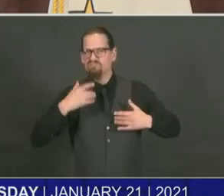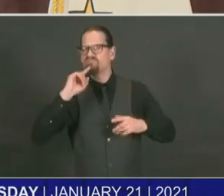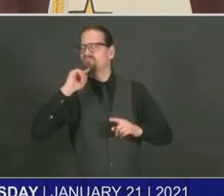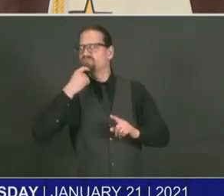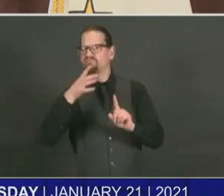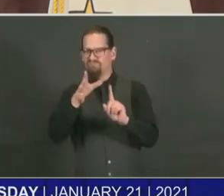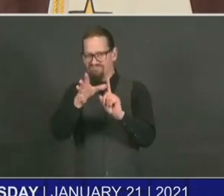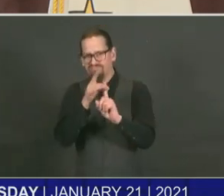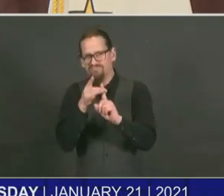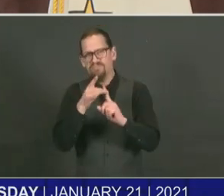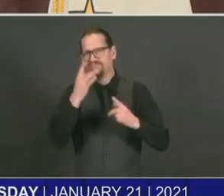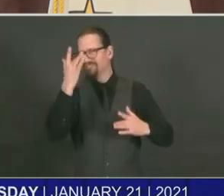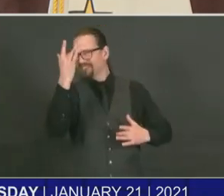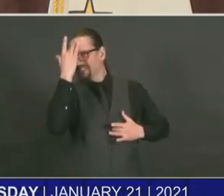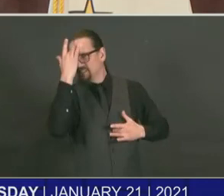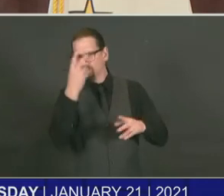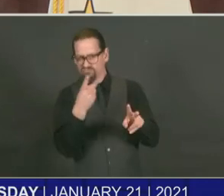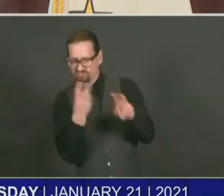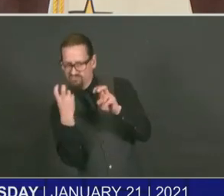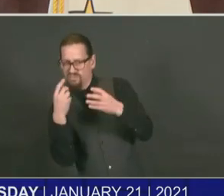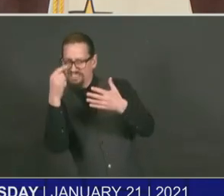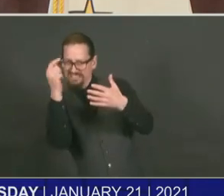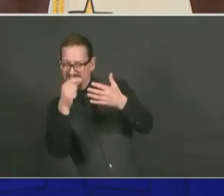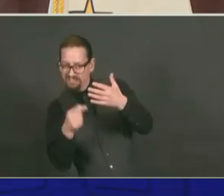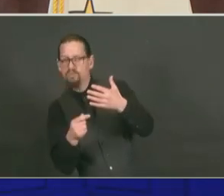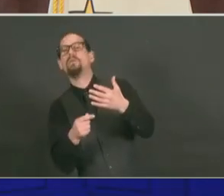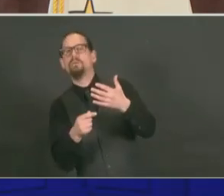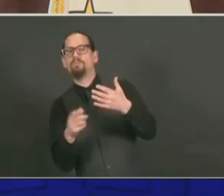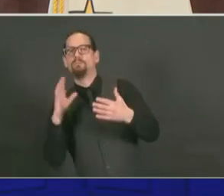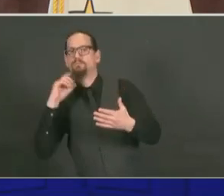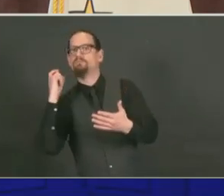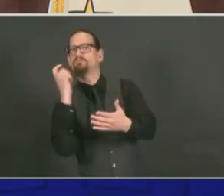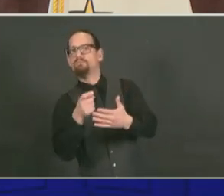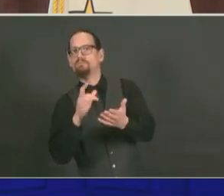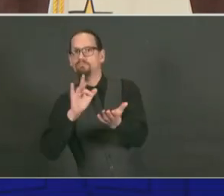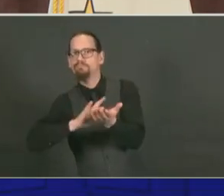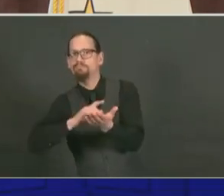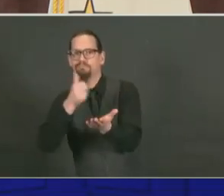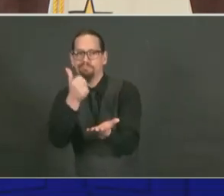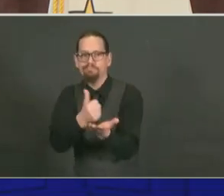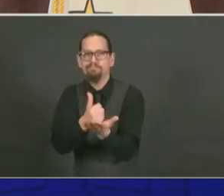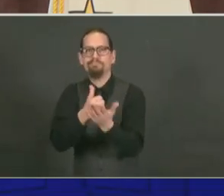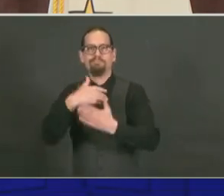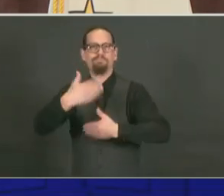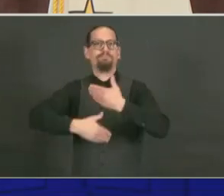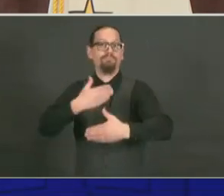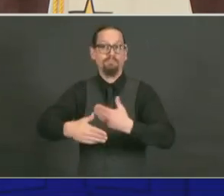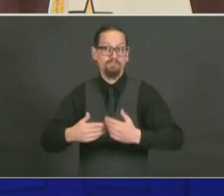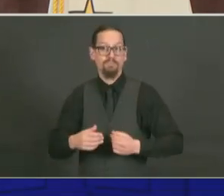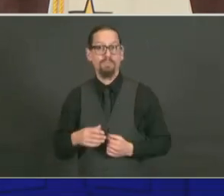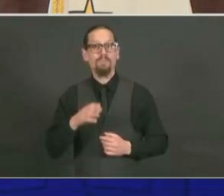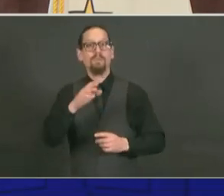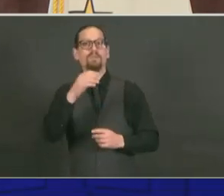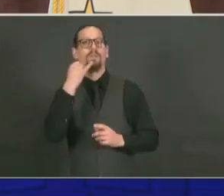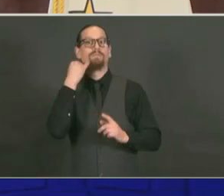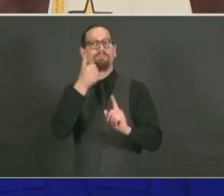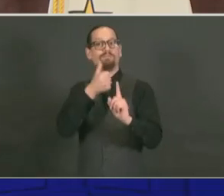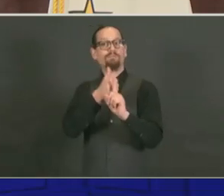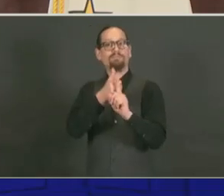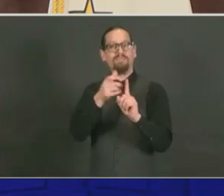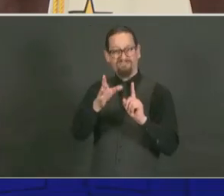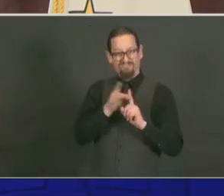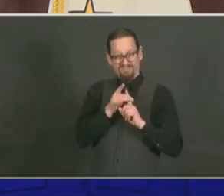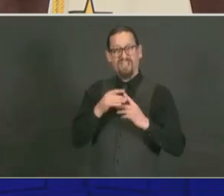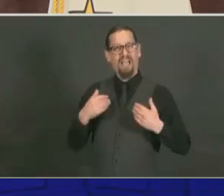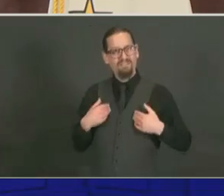positive and have symptoms, find out from your health care provider if you're 65 years of age and older or you have some underlying illness,